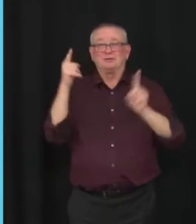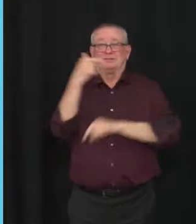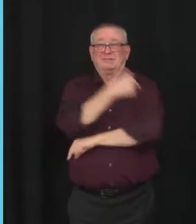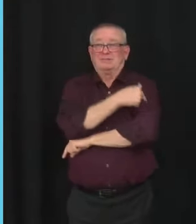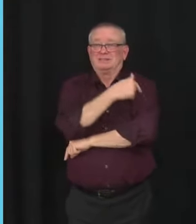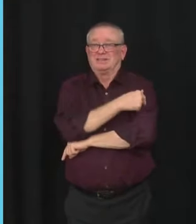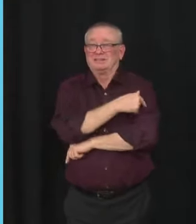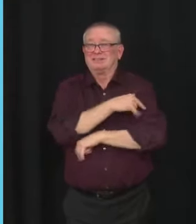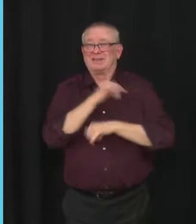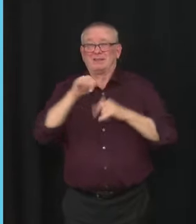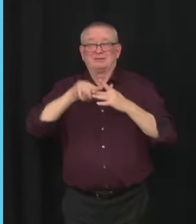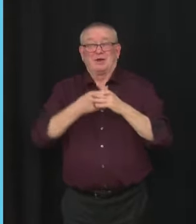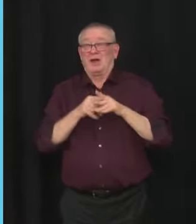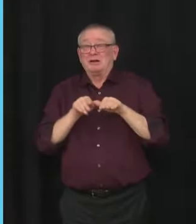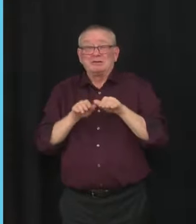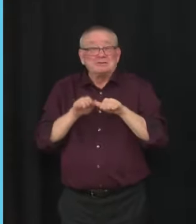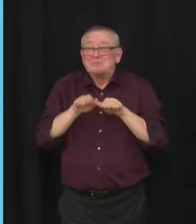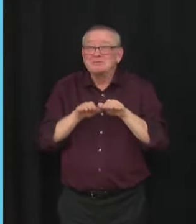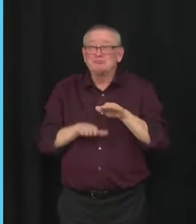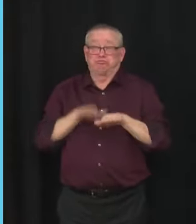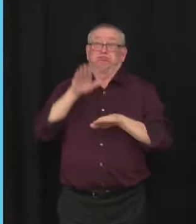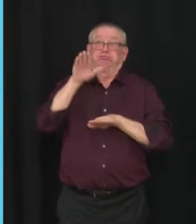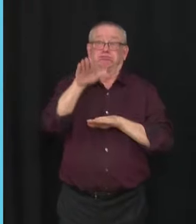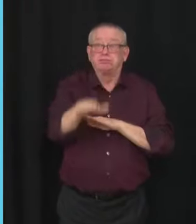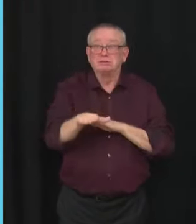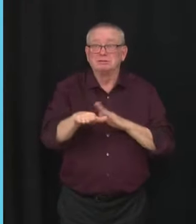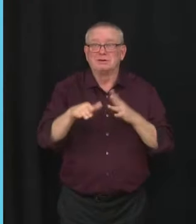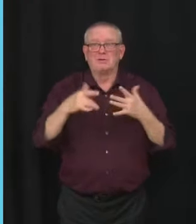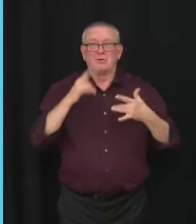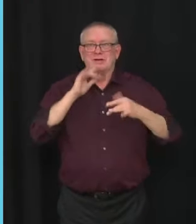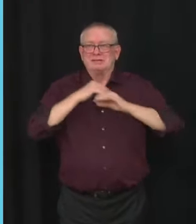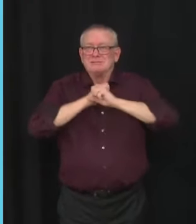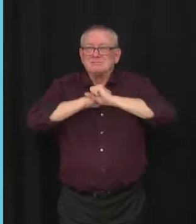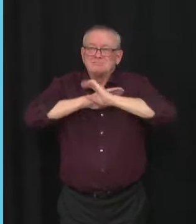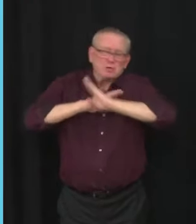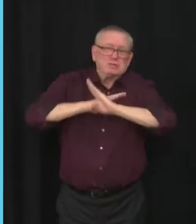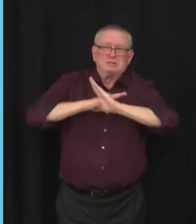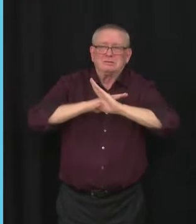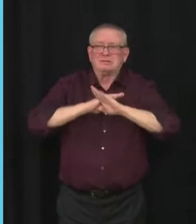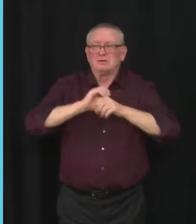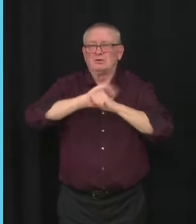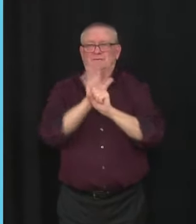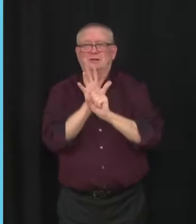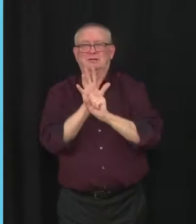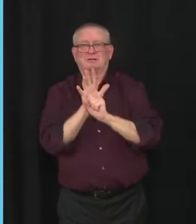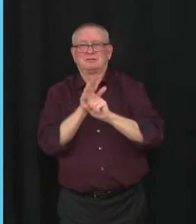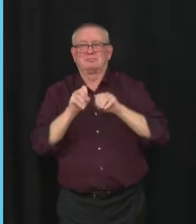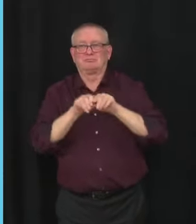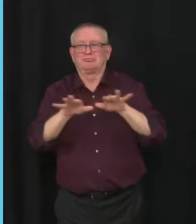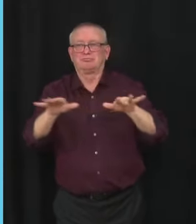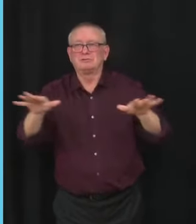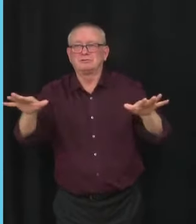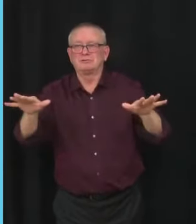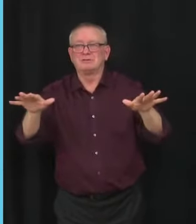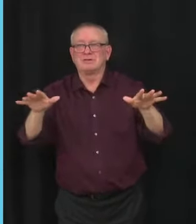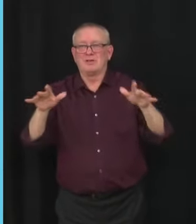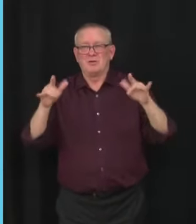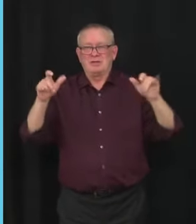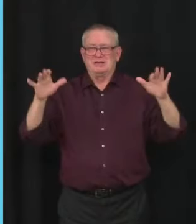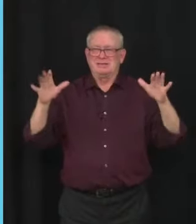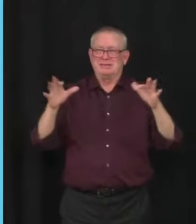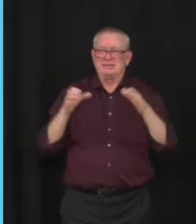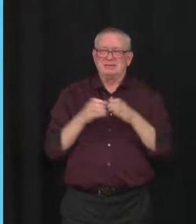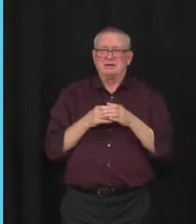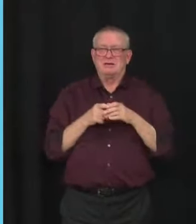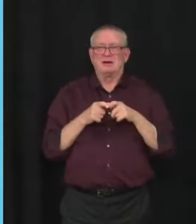children will help us further limit the spread of the virus which will in turn help prevent Albertans of all ages from experiencing